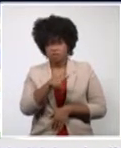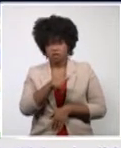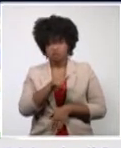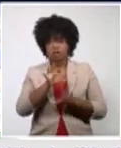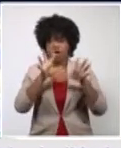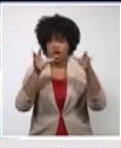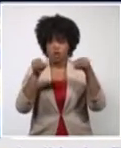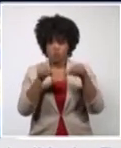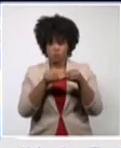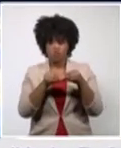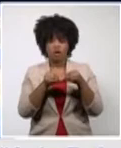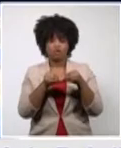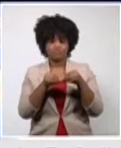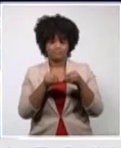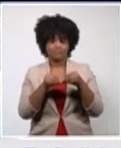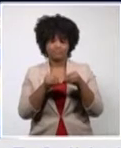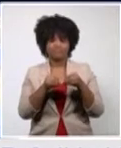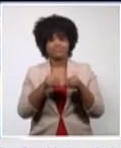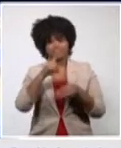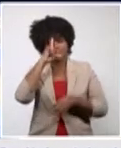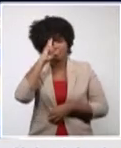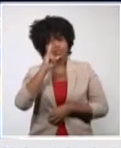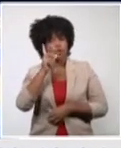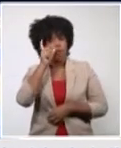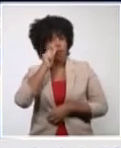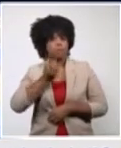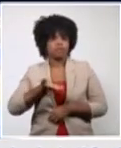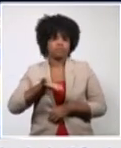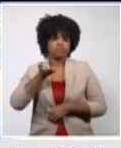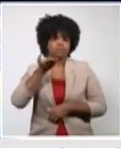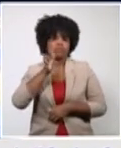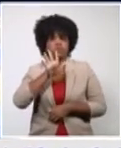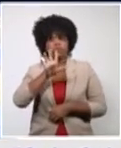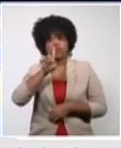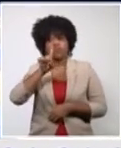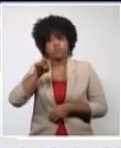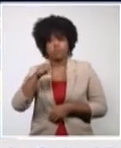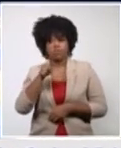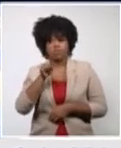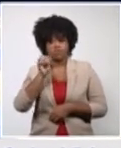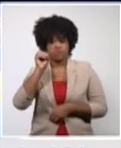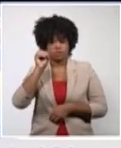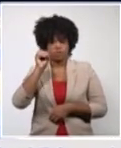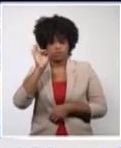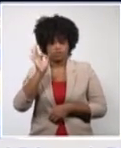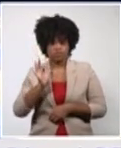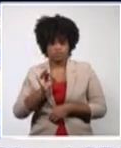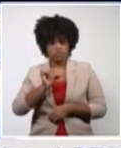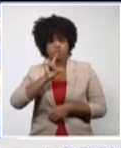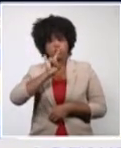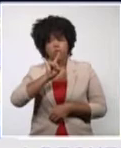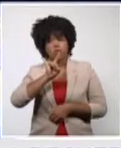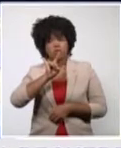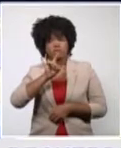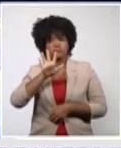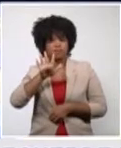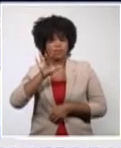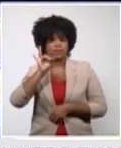in the accumulated one, the male sex continues with 51%, that is